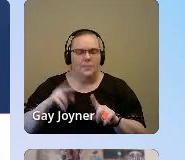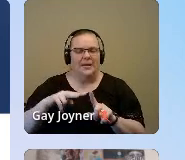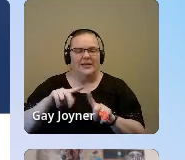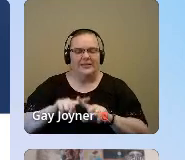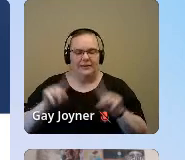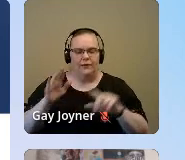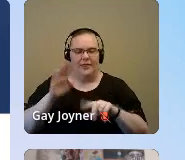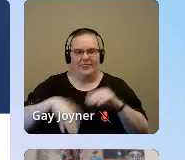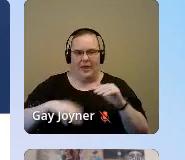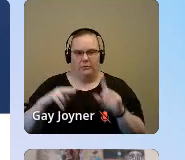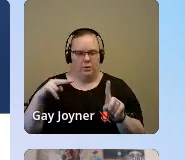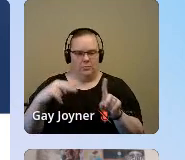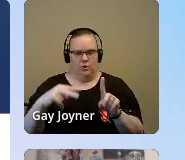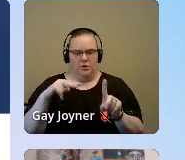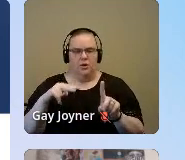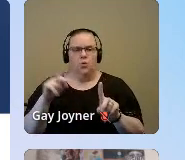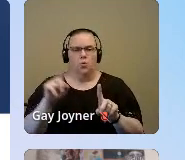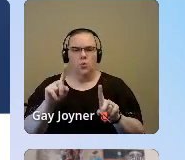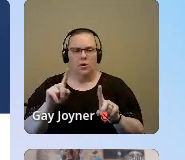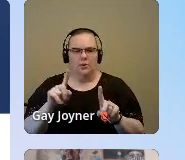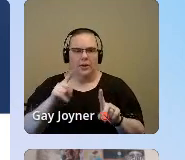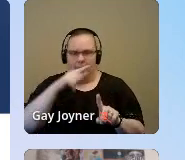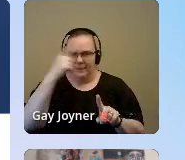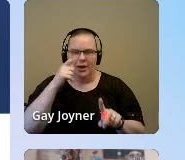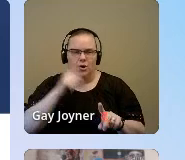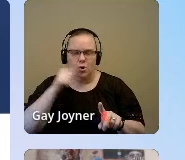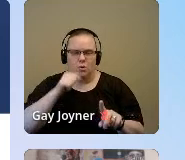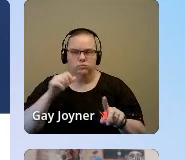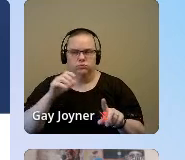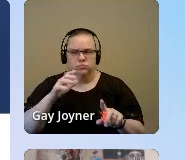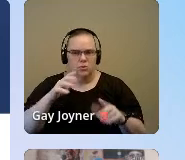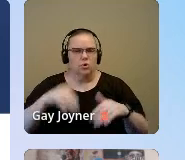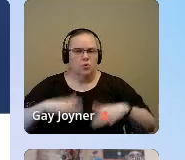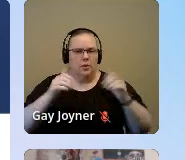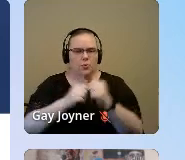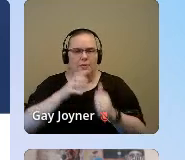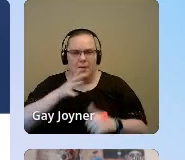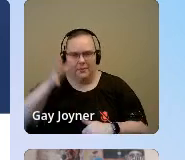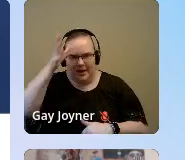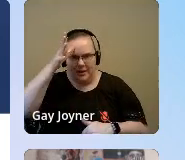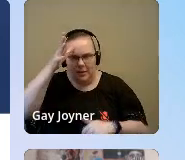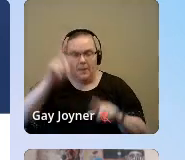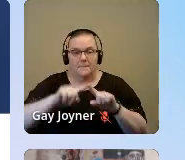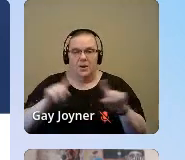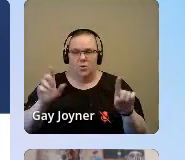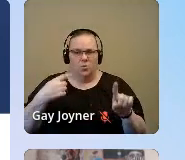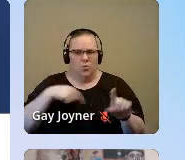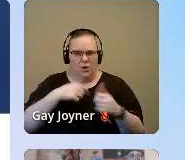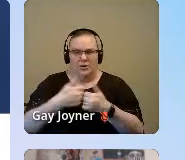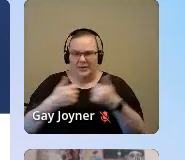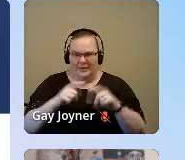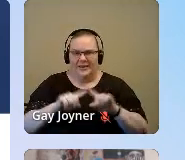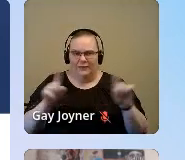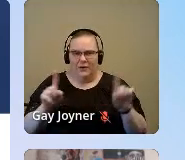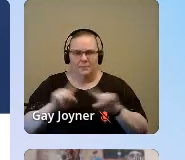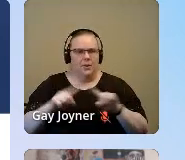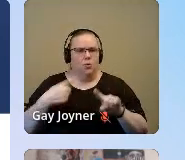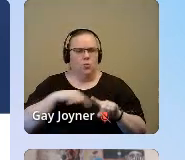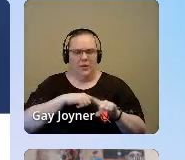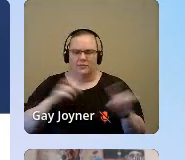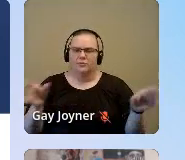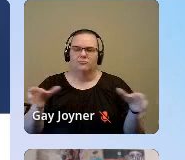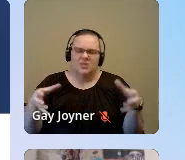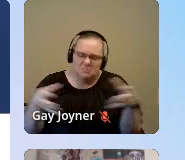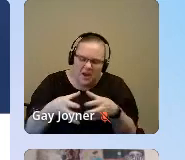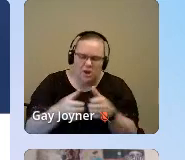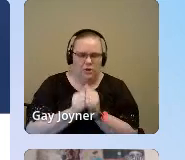both dealing with suicide, but we're smashed together as one. Ashley recommends trauma-informed care approaches and partnering with black therapists for context